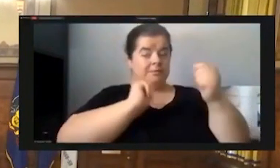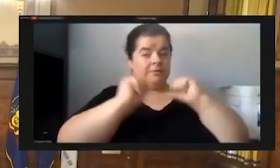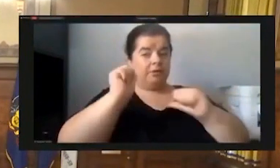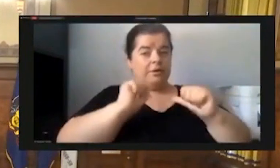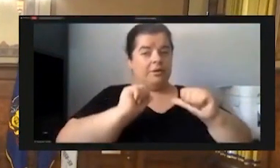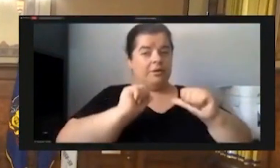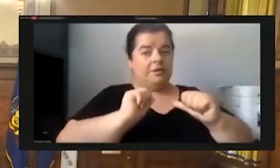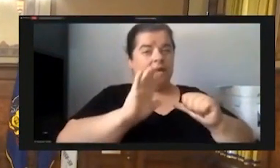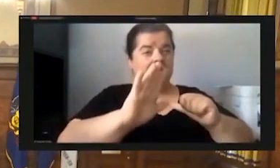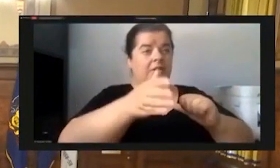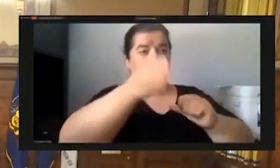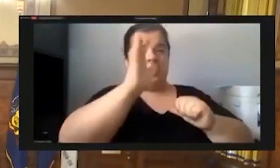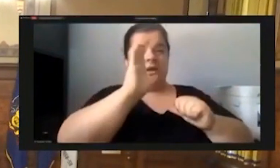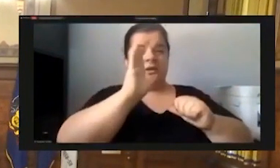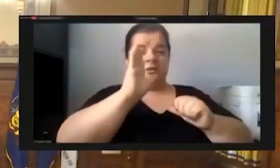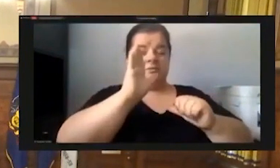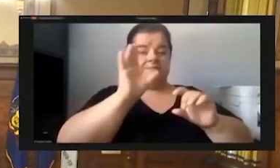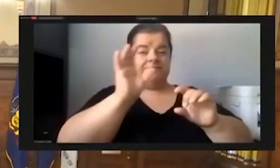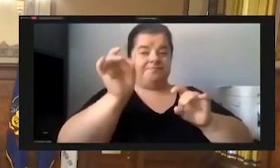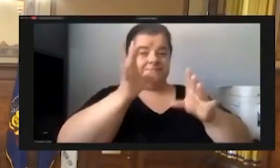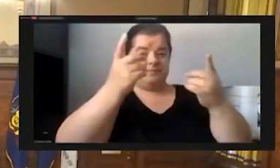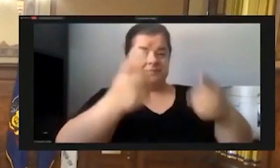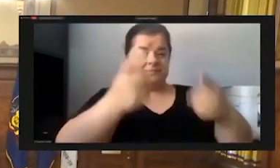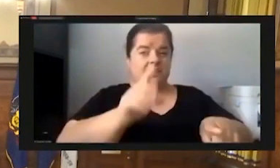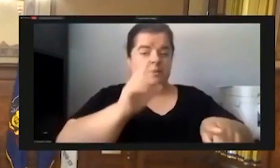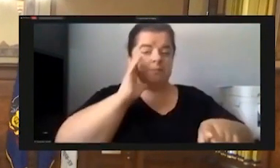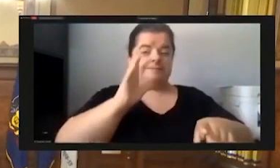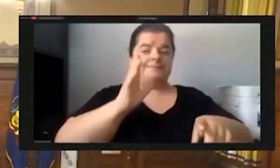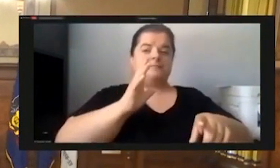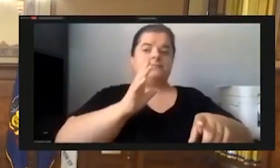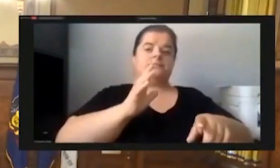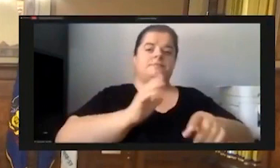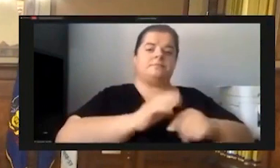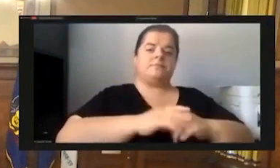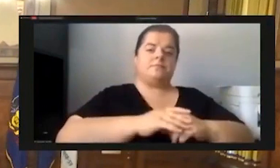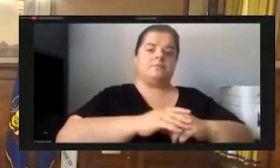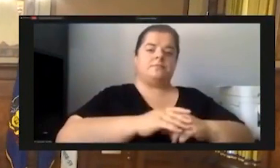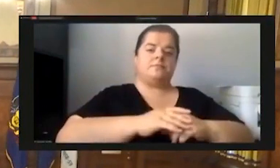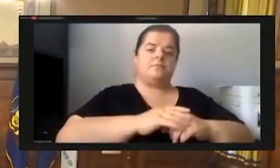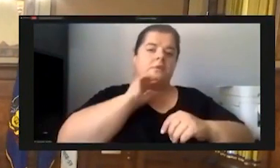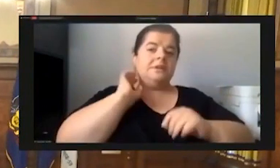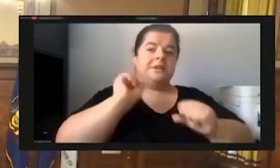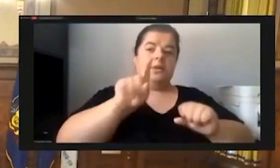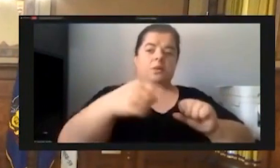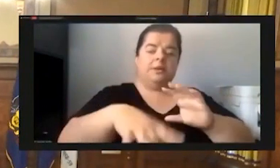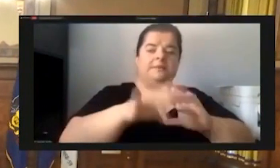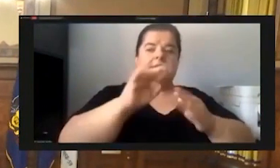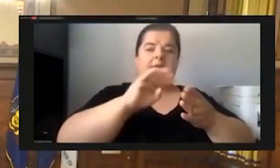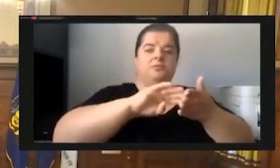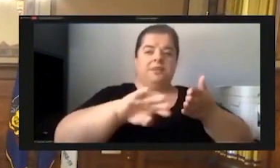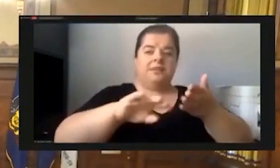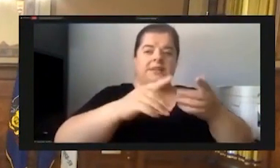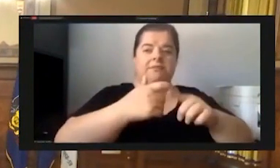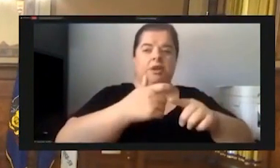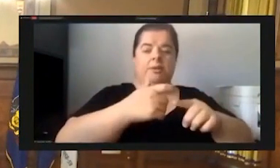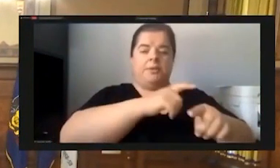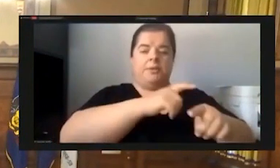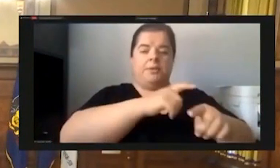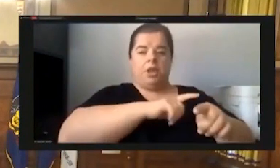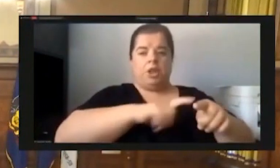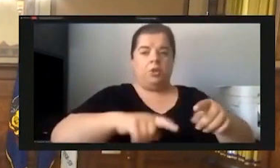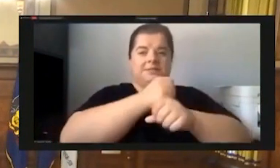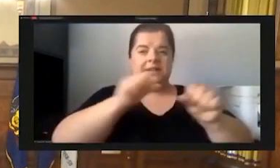under God's wrath. And it is a wrath that can only find complete through the Lord and Savior Jesus